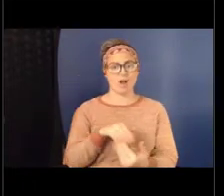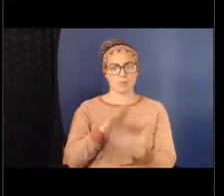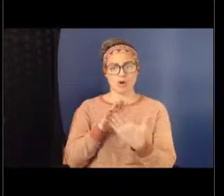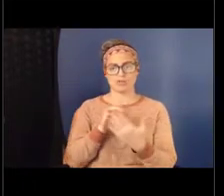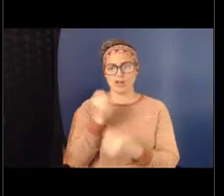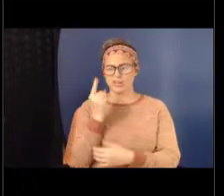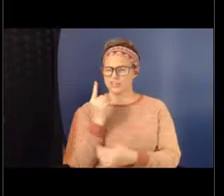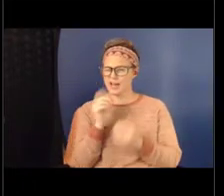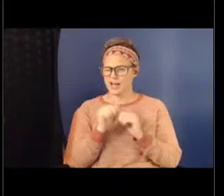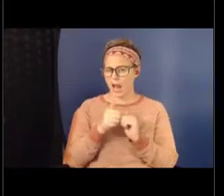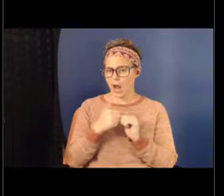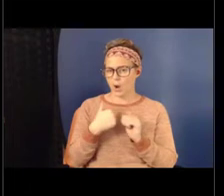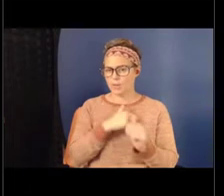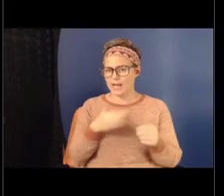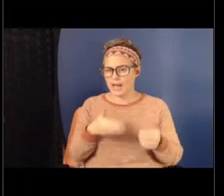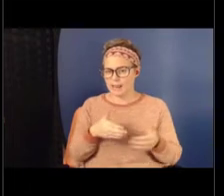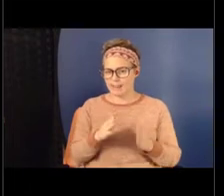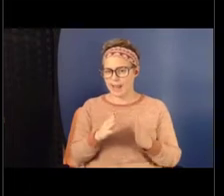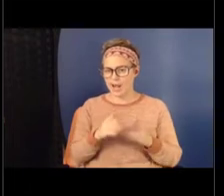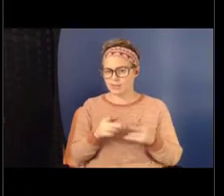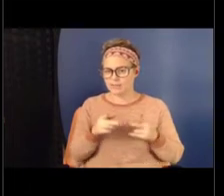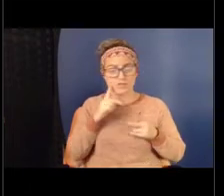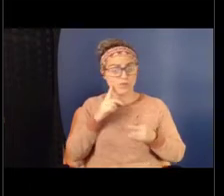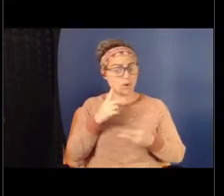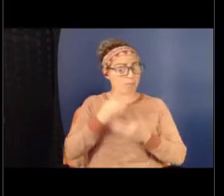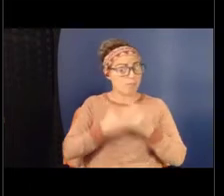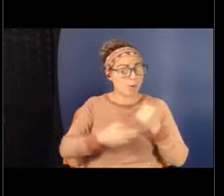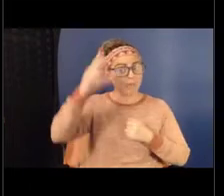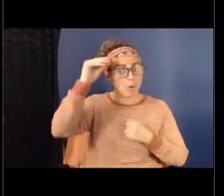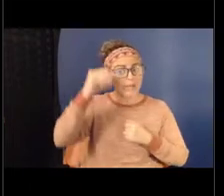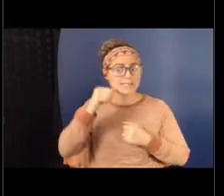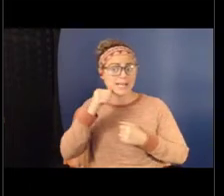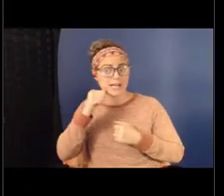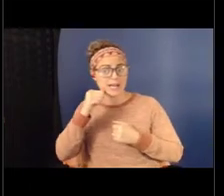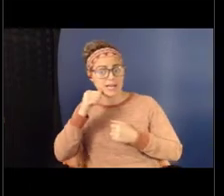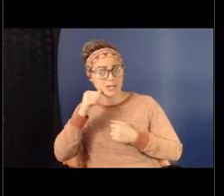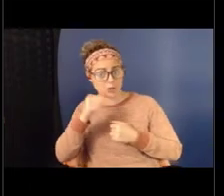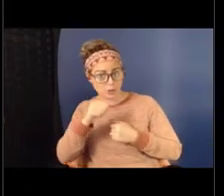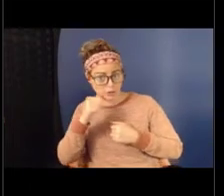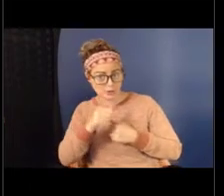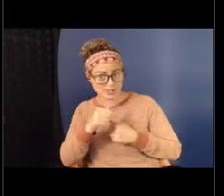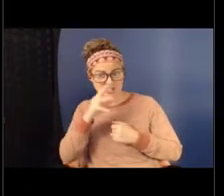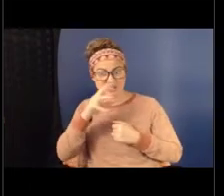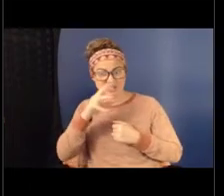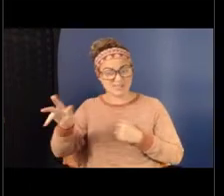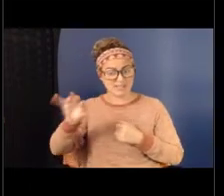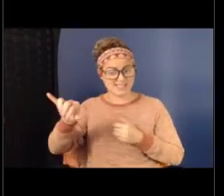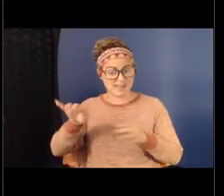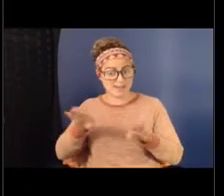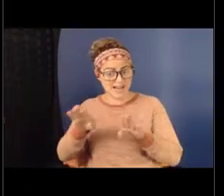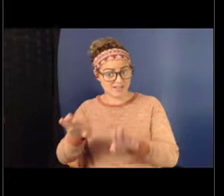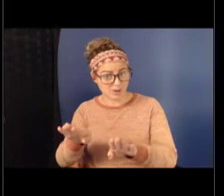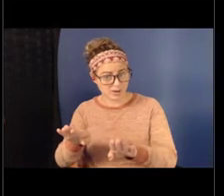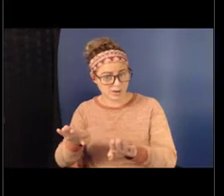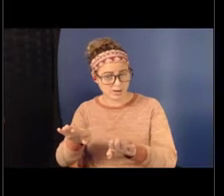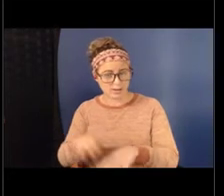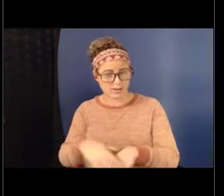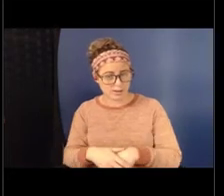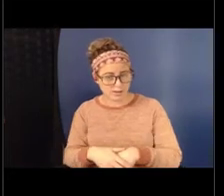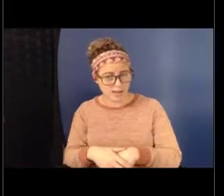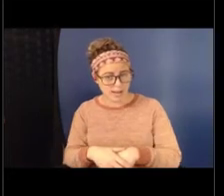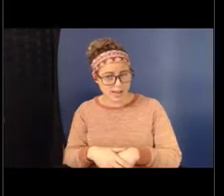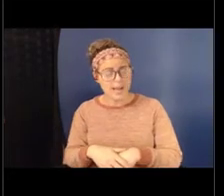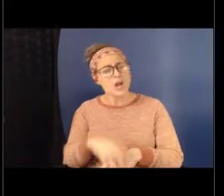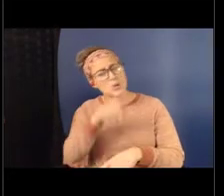spaces for both boys and girls to be dismissive of this behavior, and really, how are we allowing these